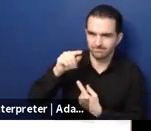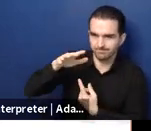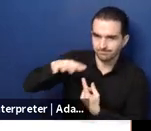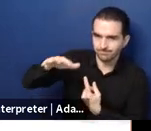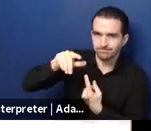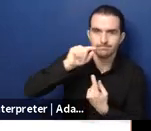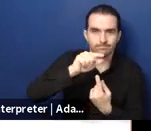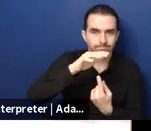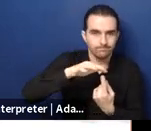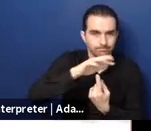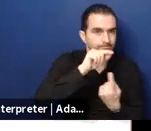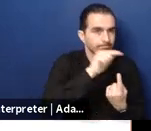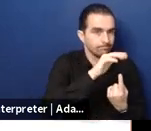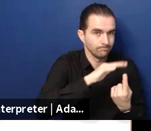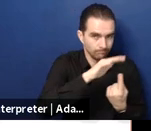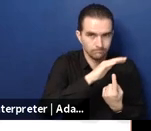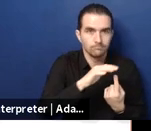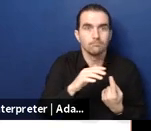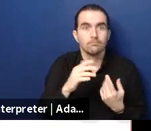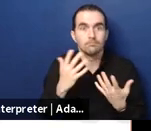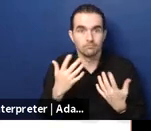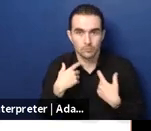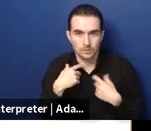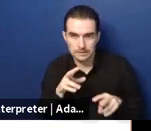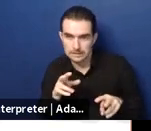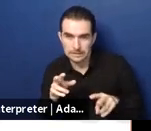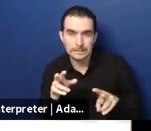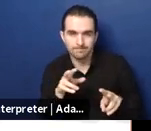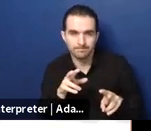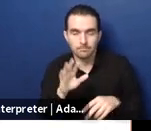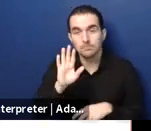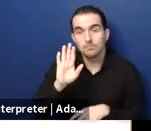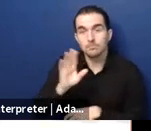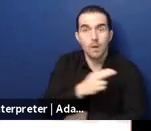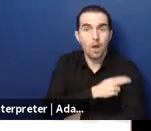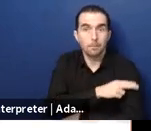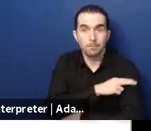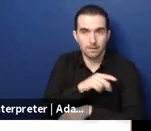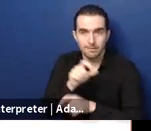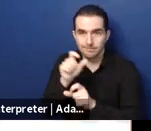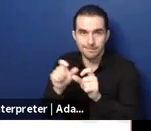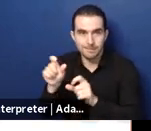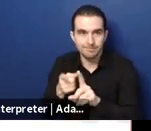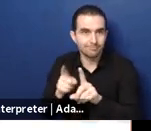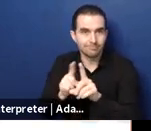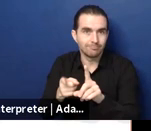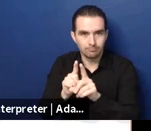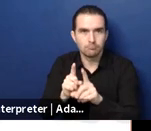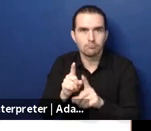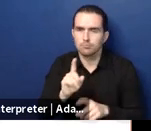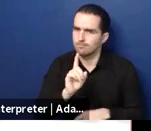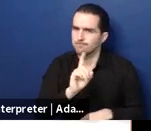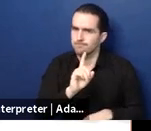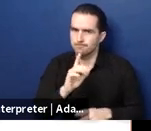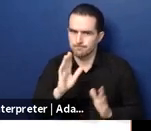may lose control over the key il principles and and and one of the most important